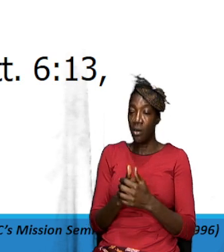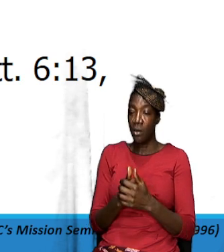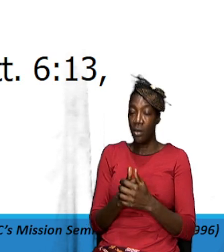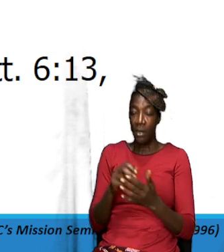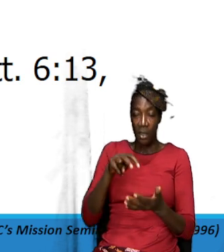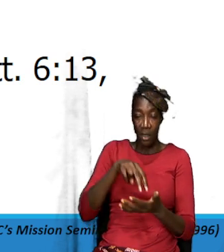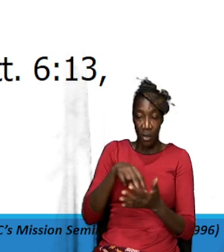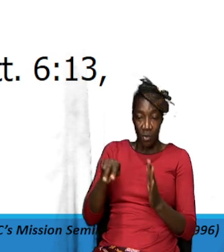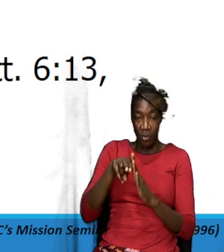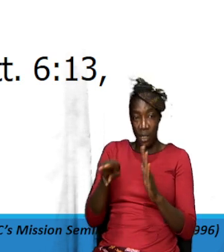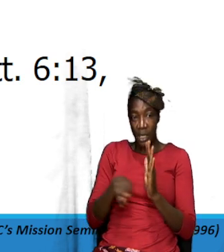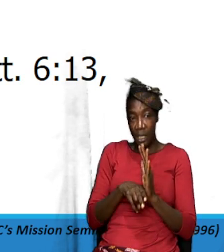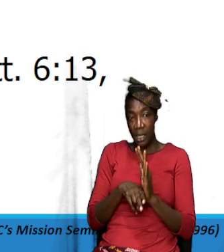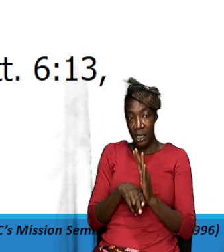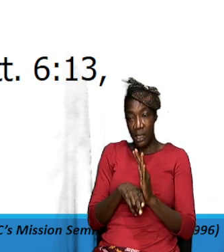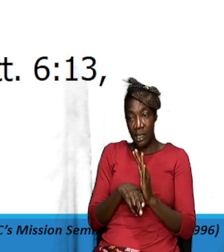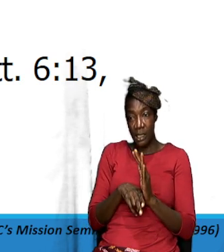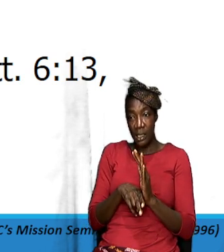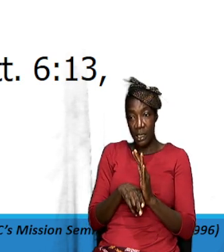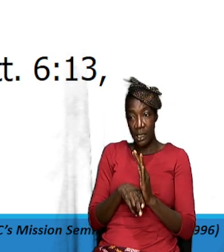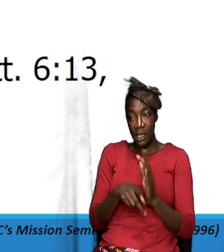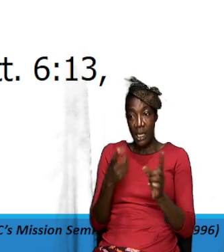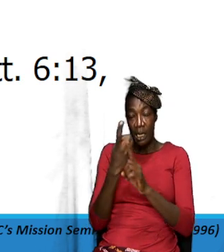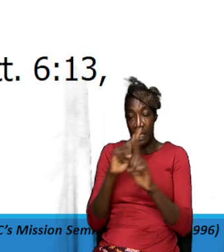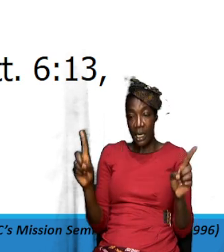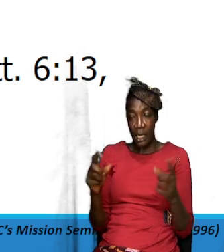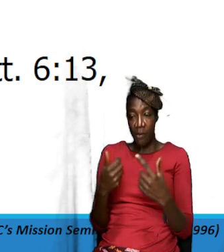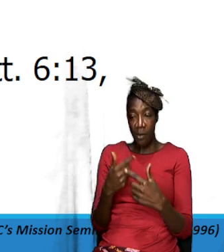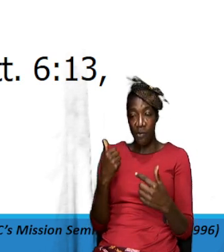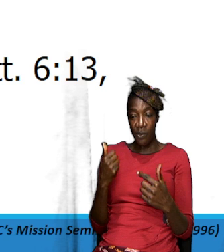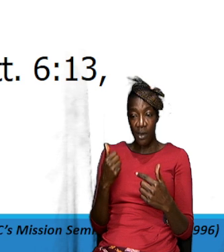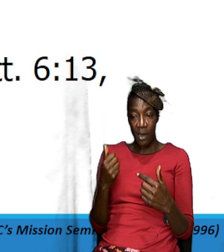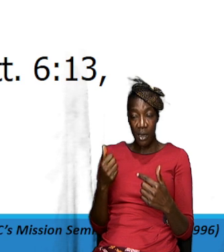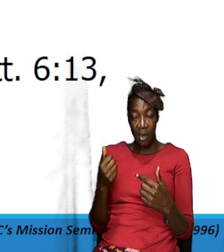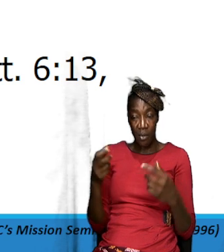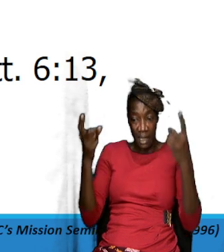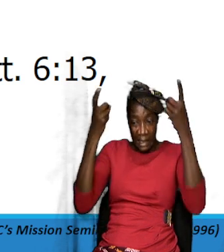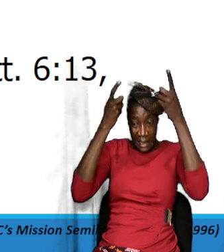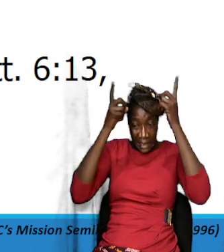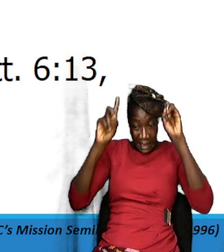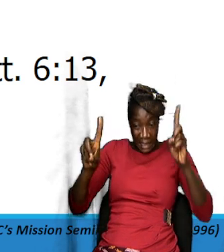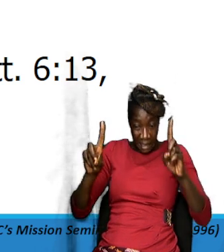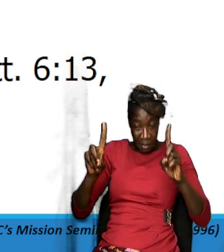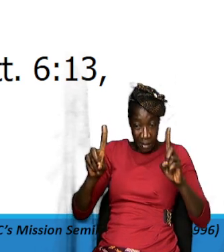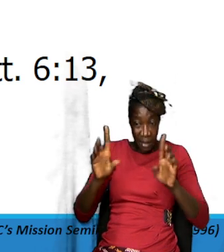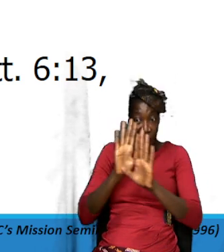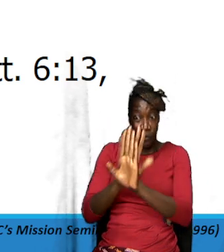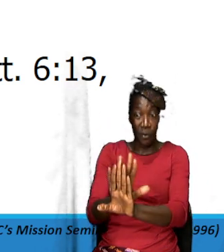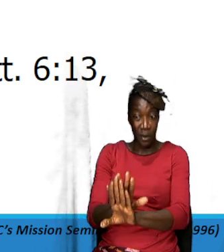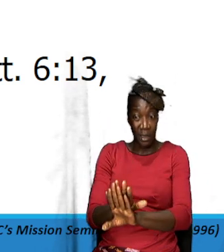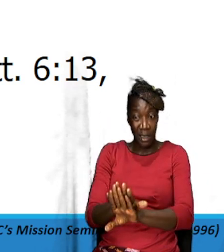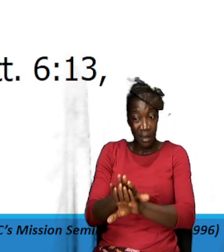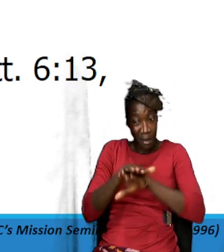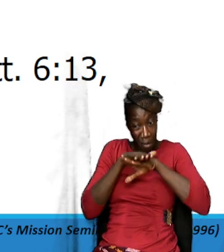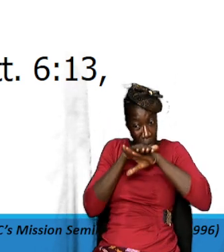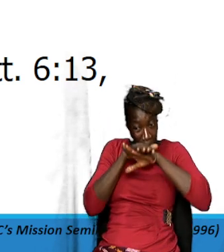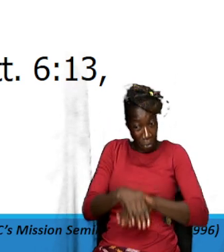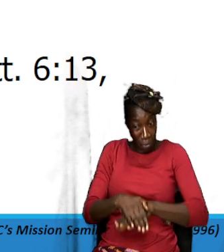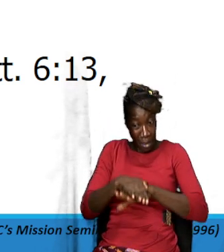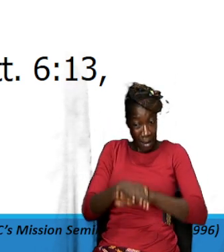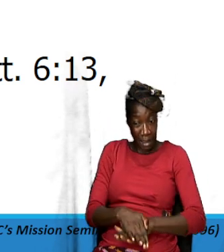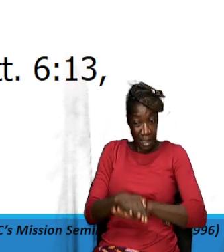weaknesses it can also mean deliver us from demonic forces that will oppress us and